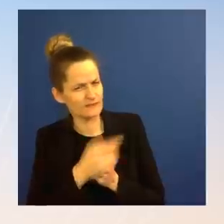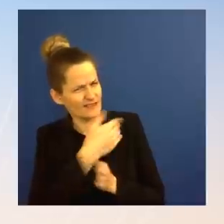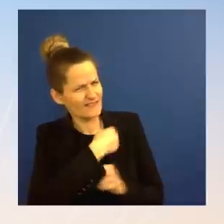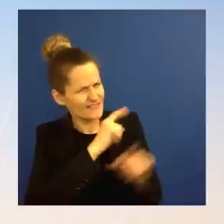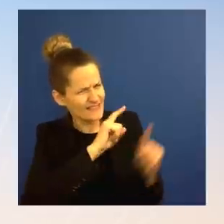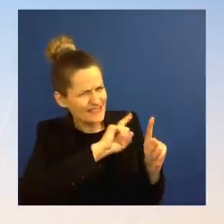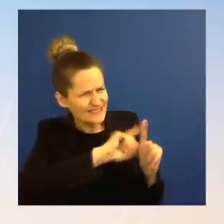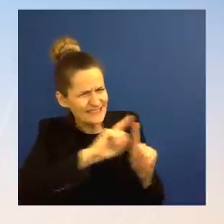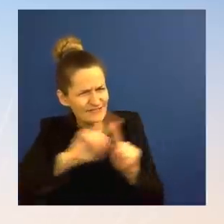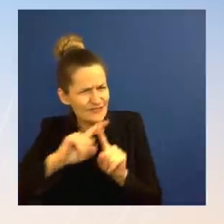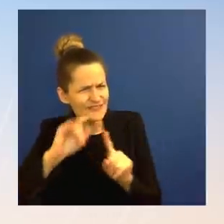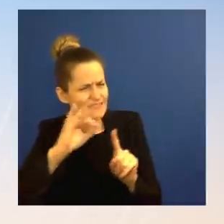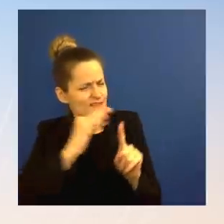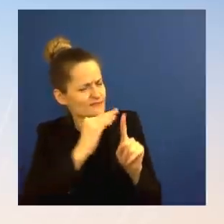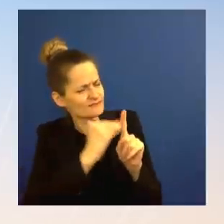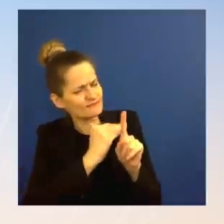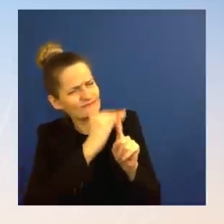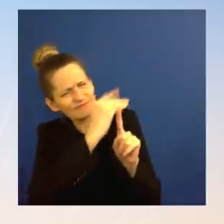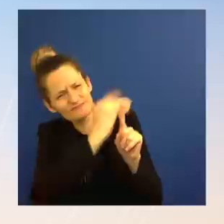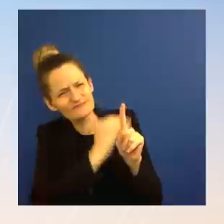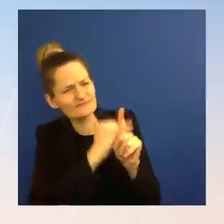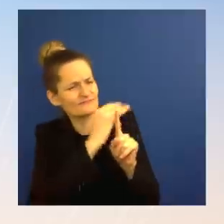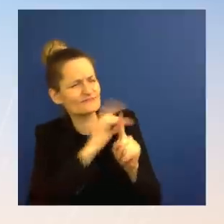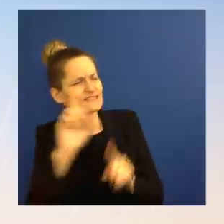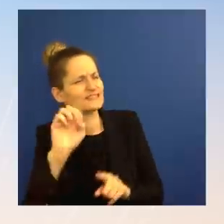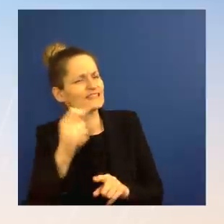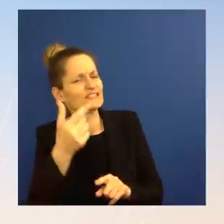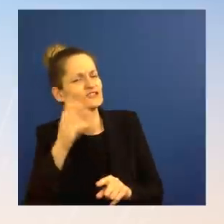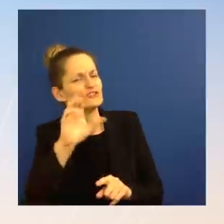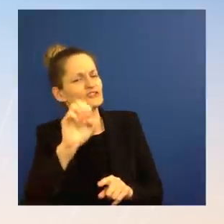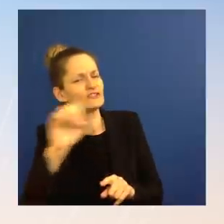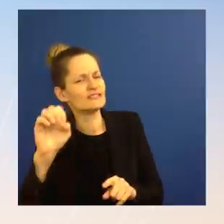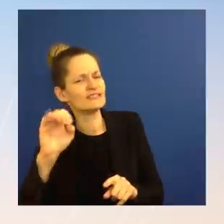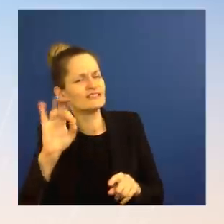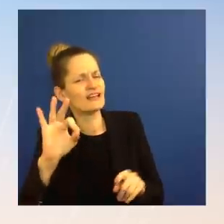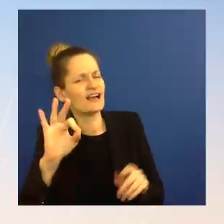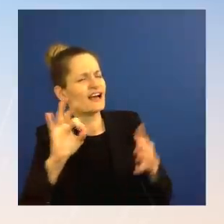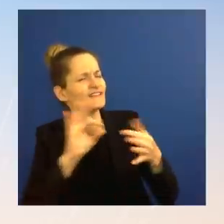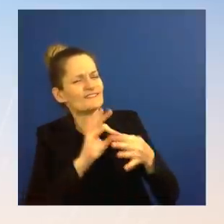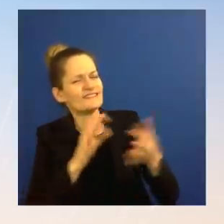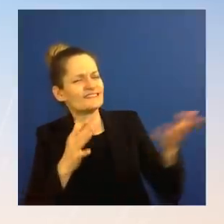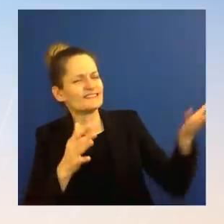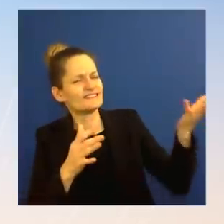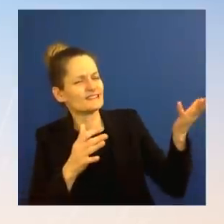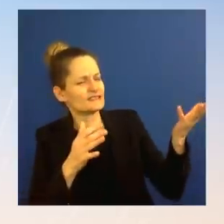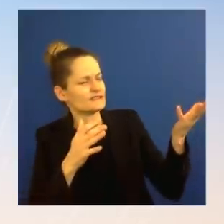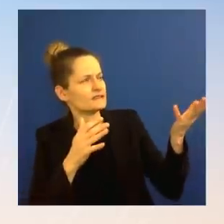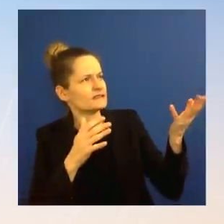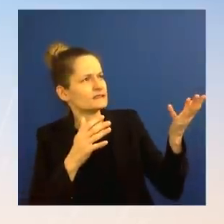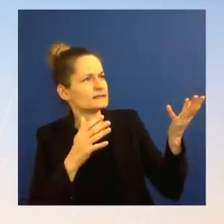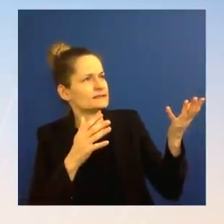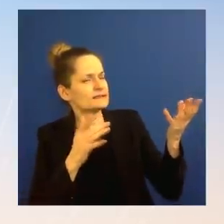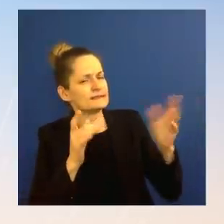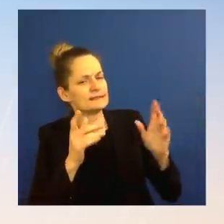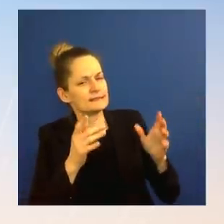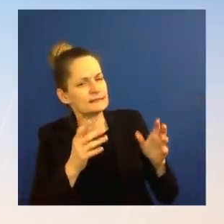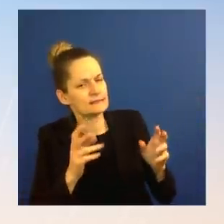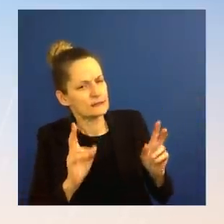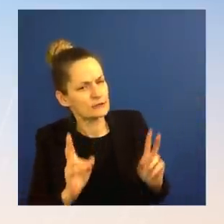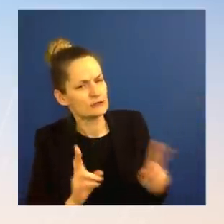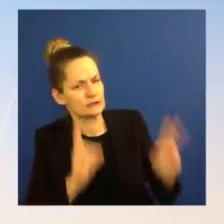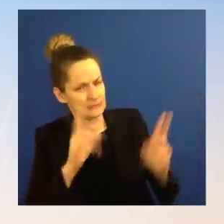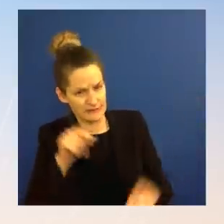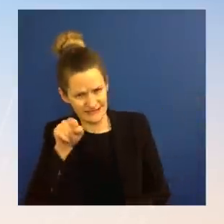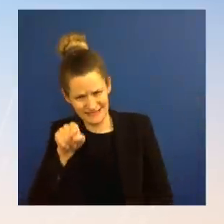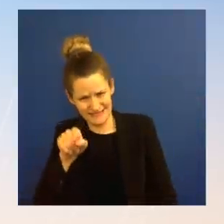airplane? Or — because we're — as you point out, we're sending them things that destroy tanks, things that shoot down airplanes. So, I mean, if it can be